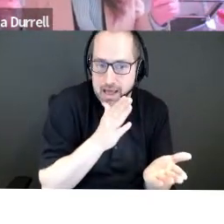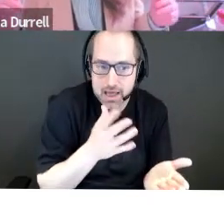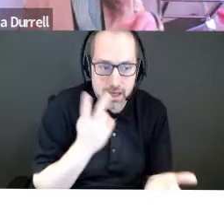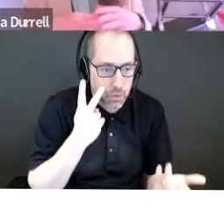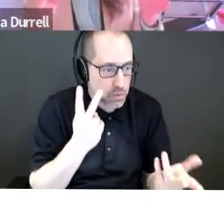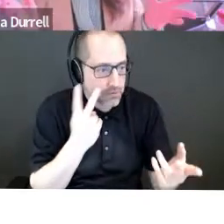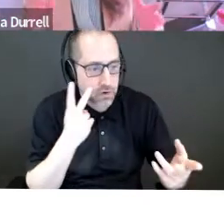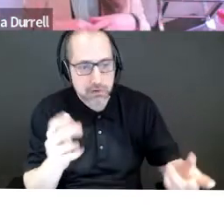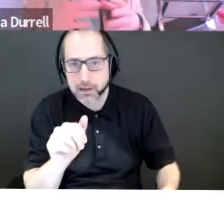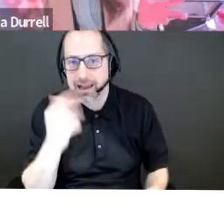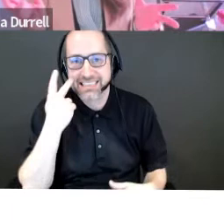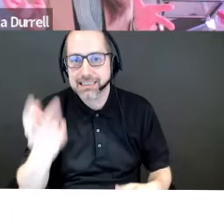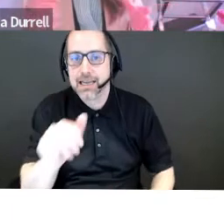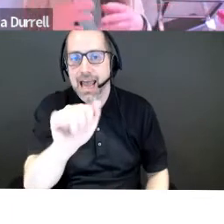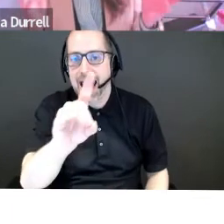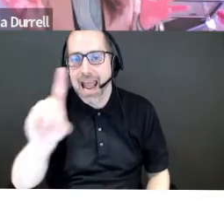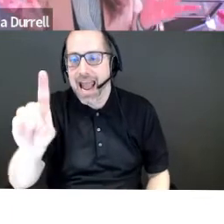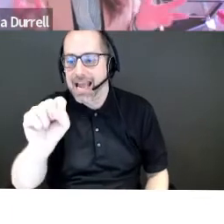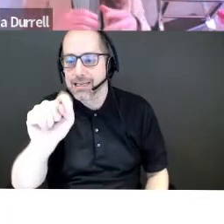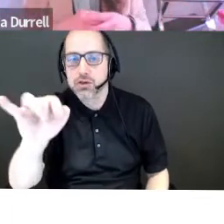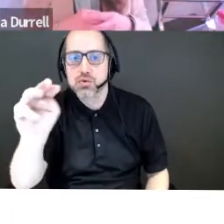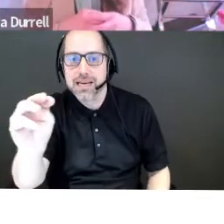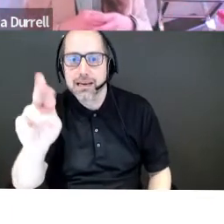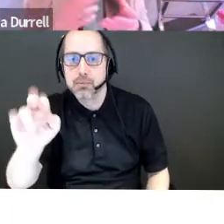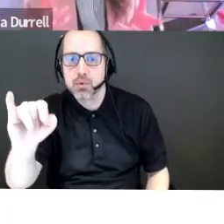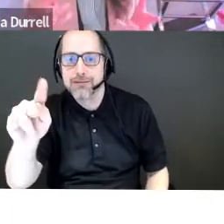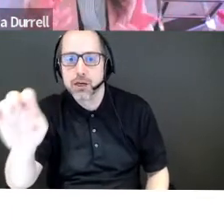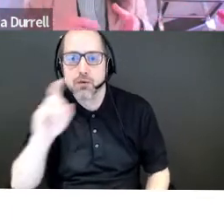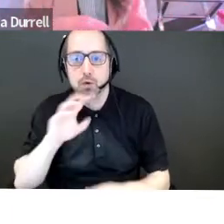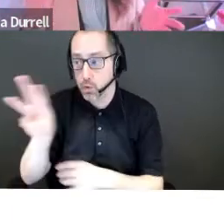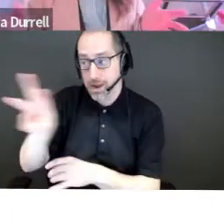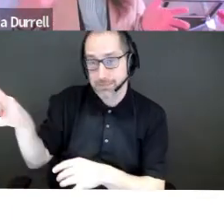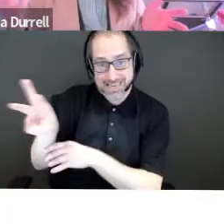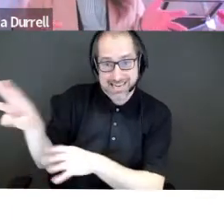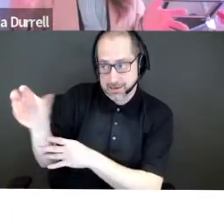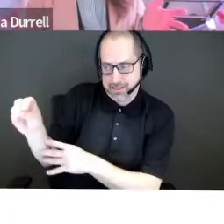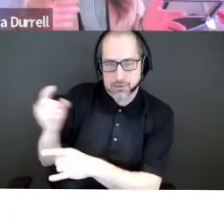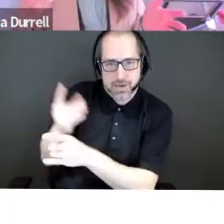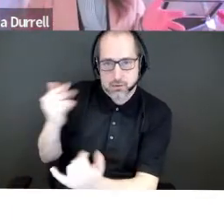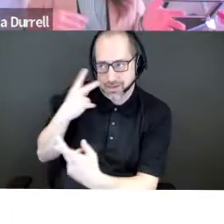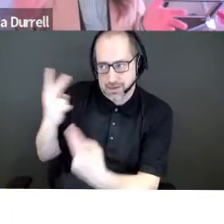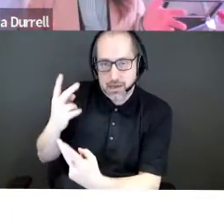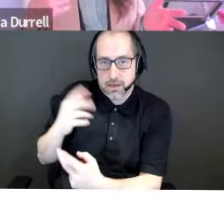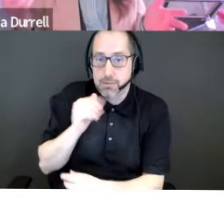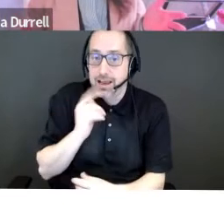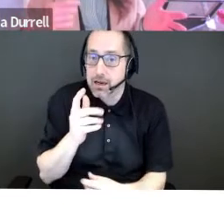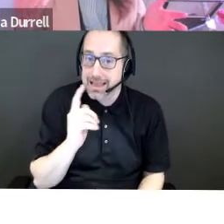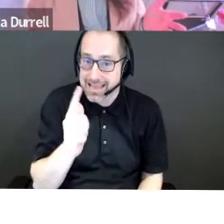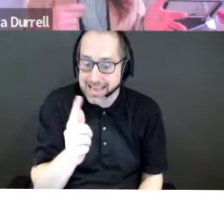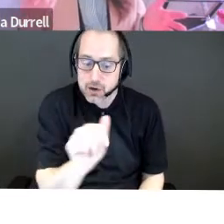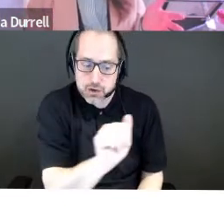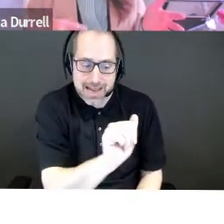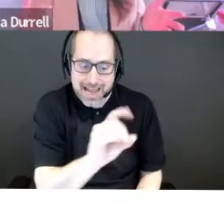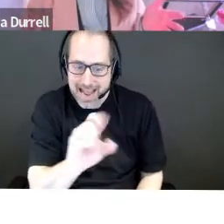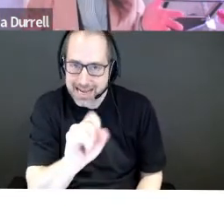stream revenue for a lot of, uh, website companies at this time. So, you you don't get an ad stream until you get to a